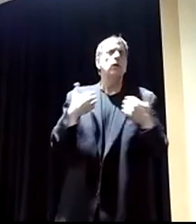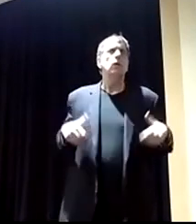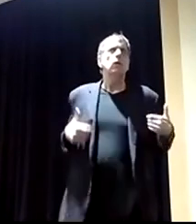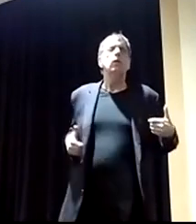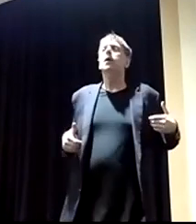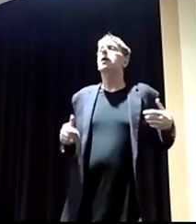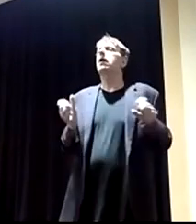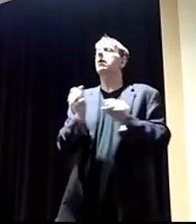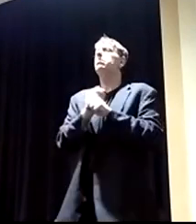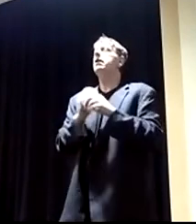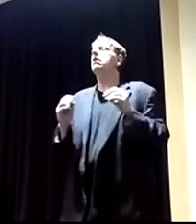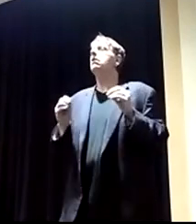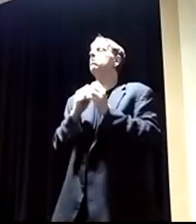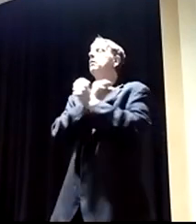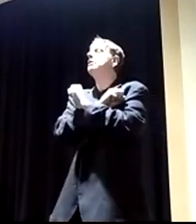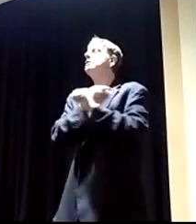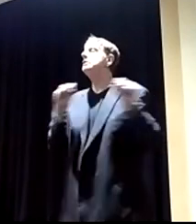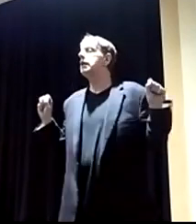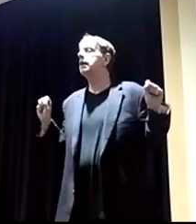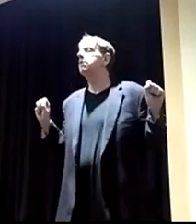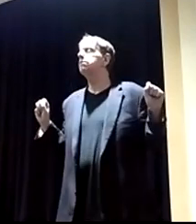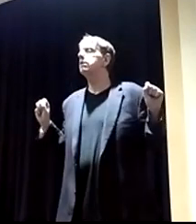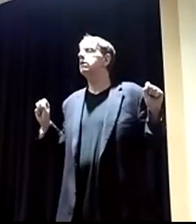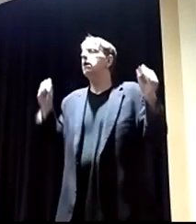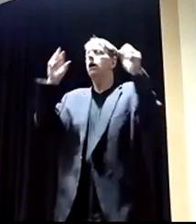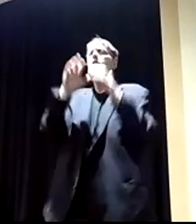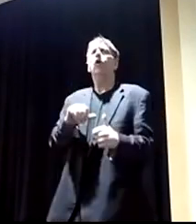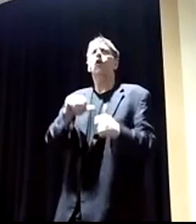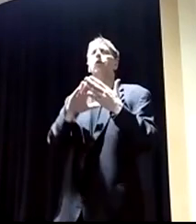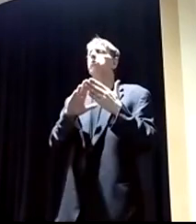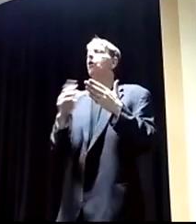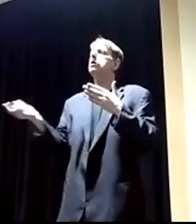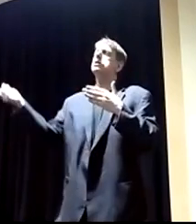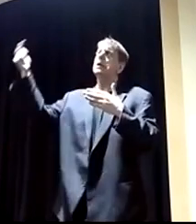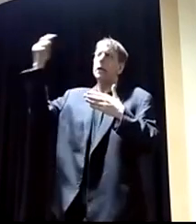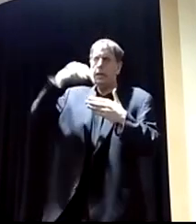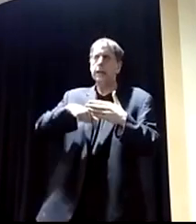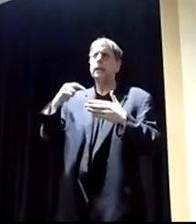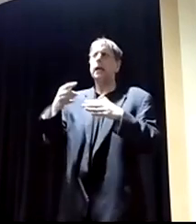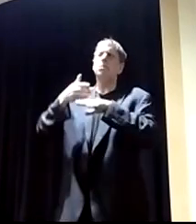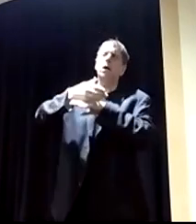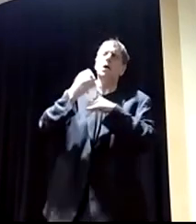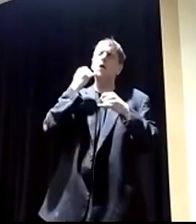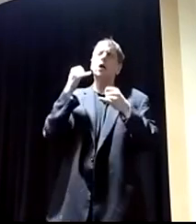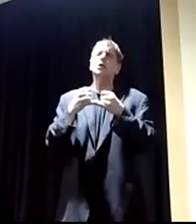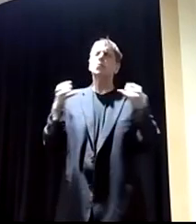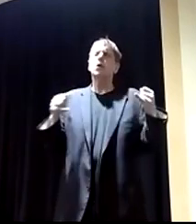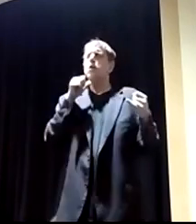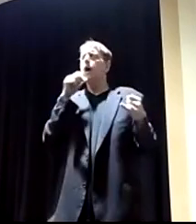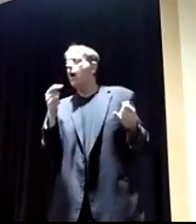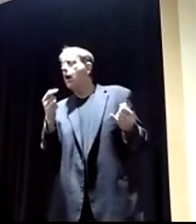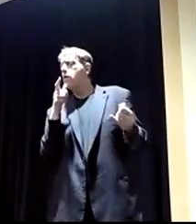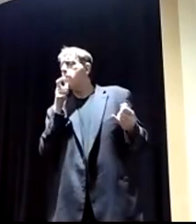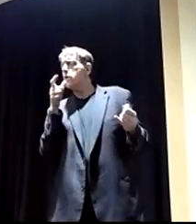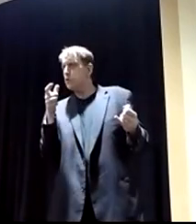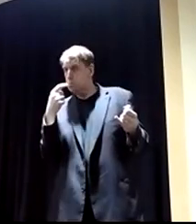and it has to be that person type way of getting across the border and says this is just who you say you are, I think the whole